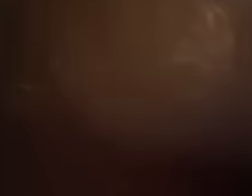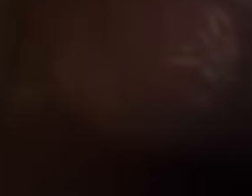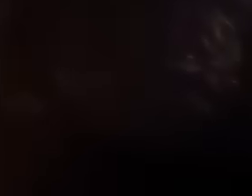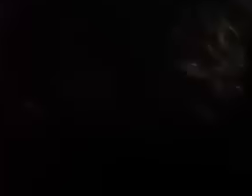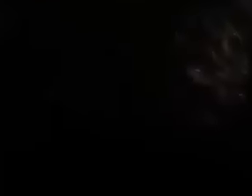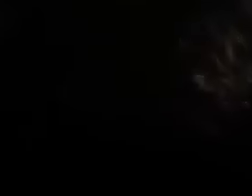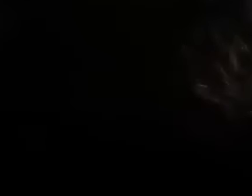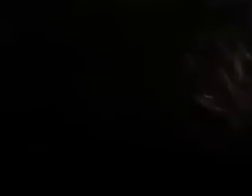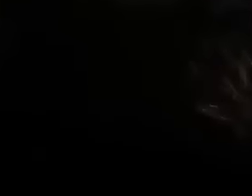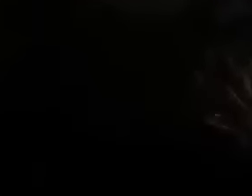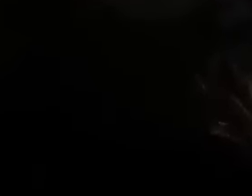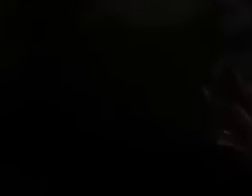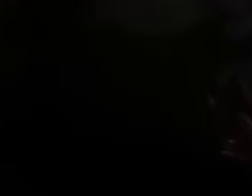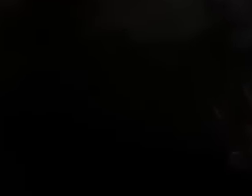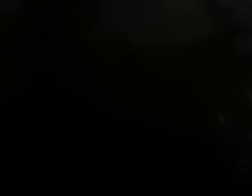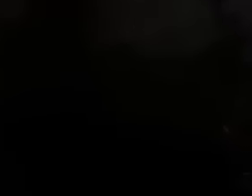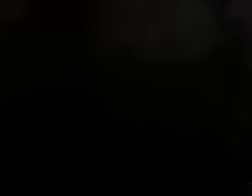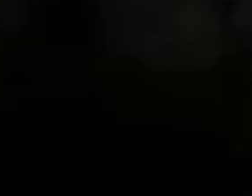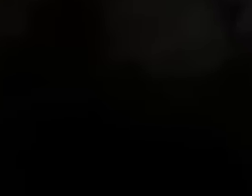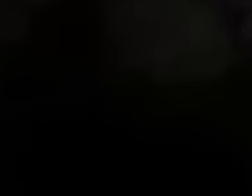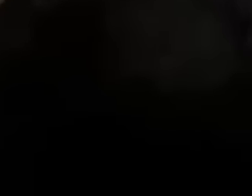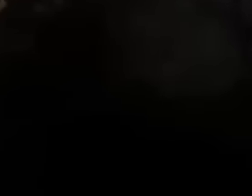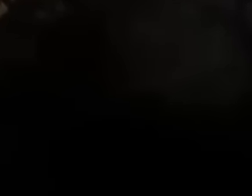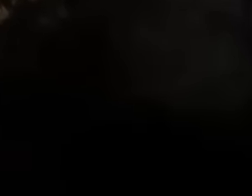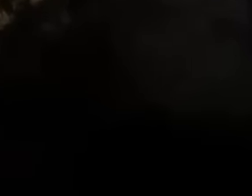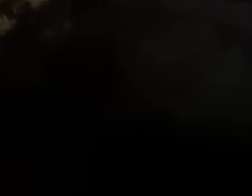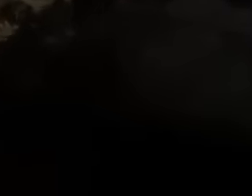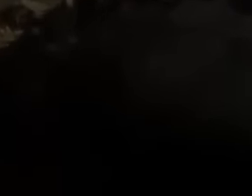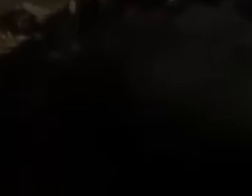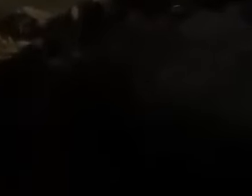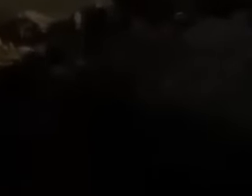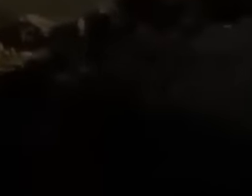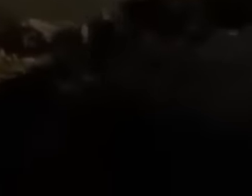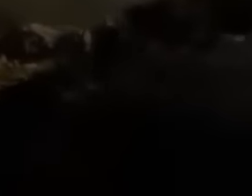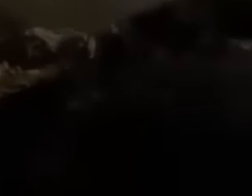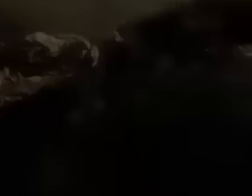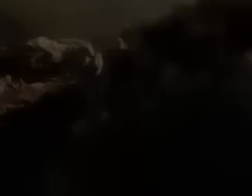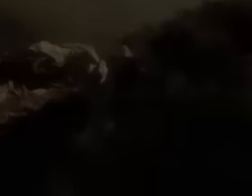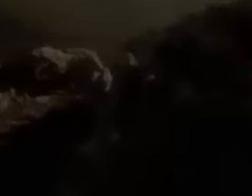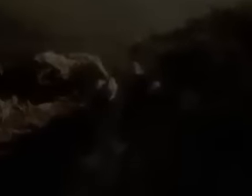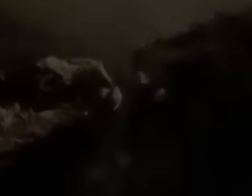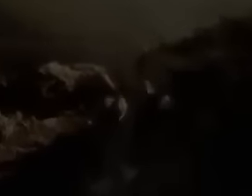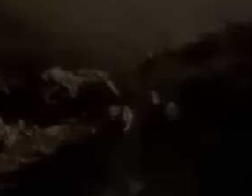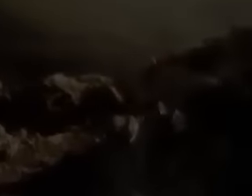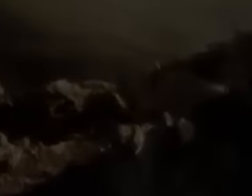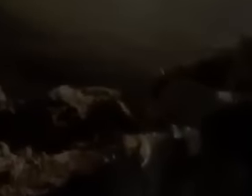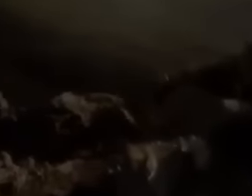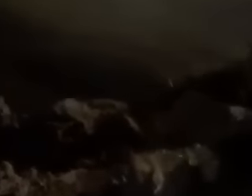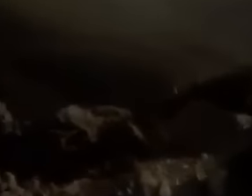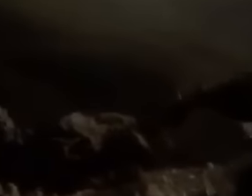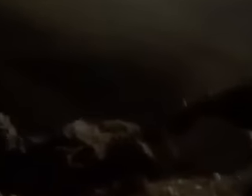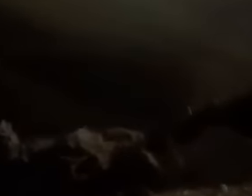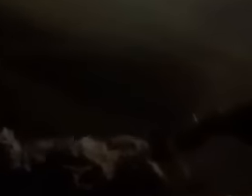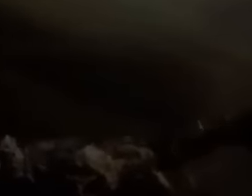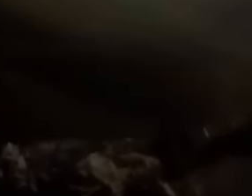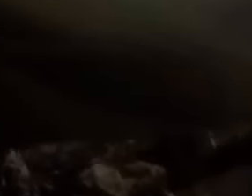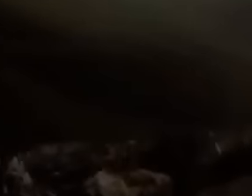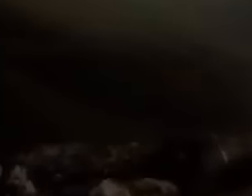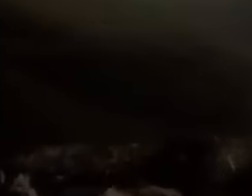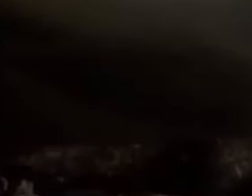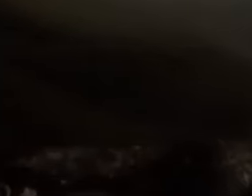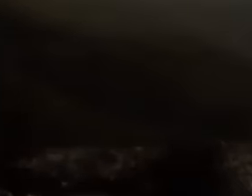you alone, my glory, my King,